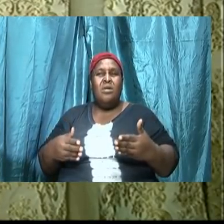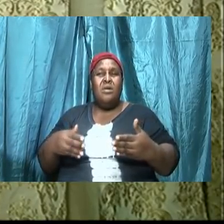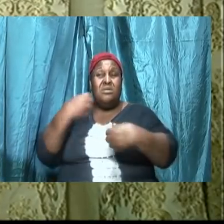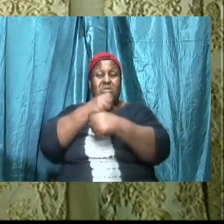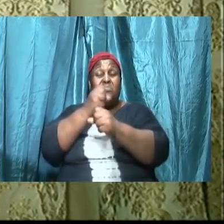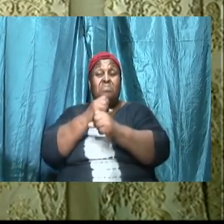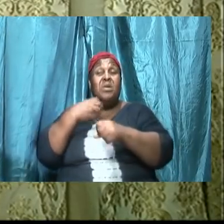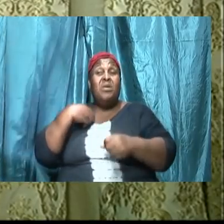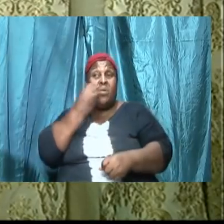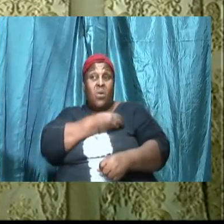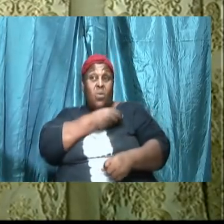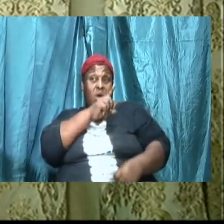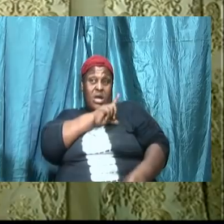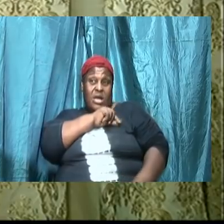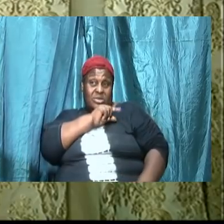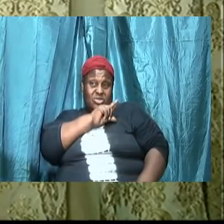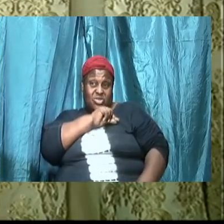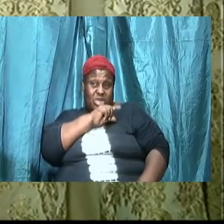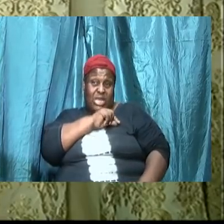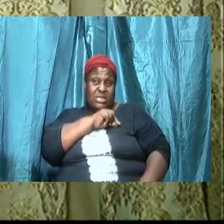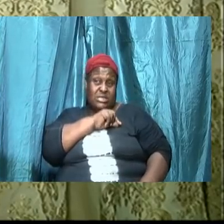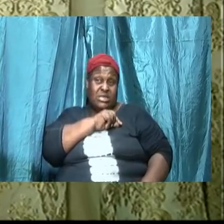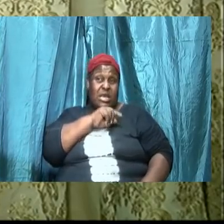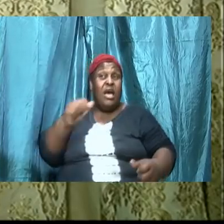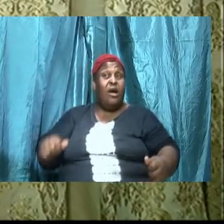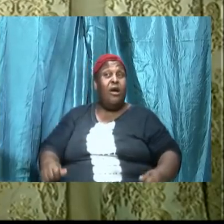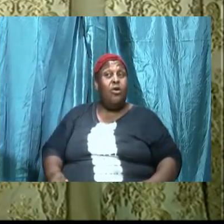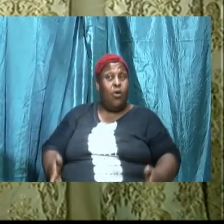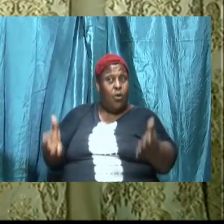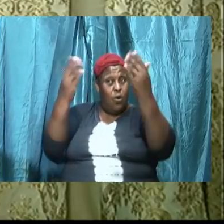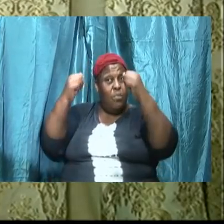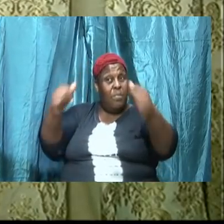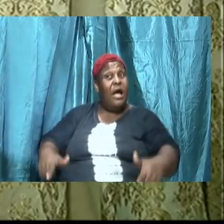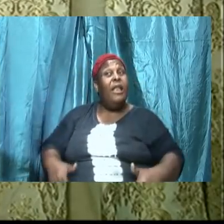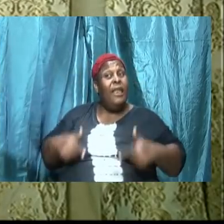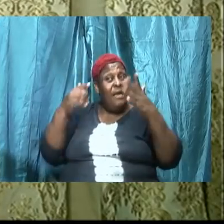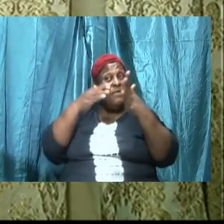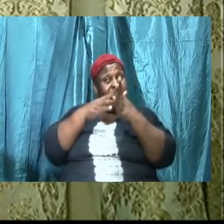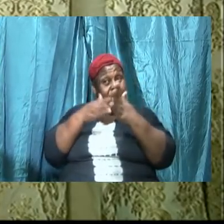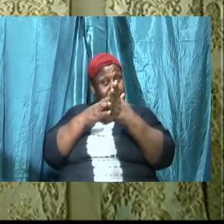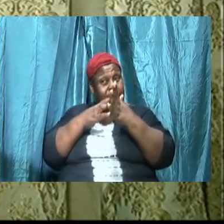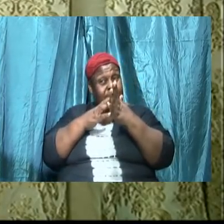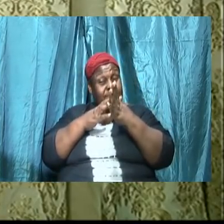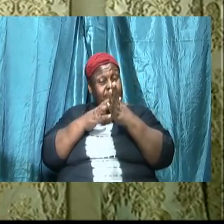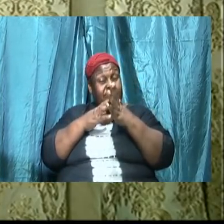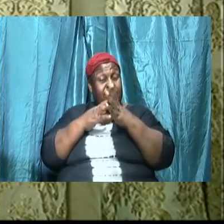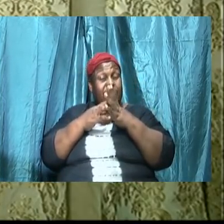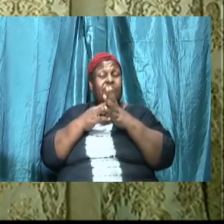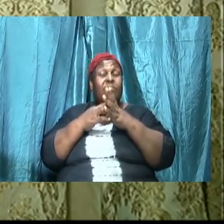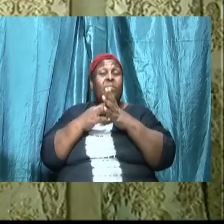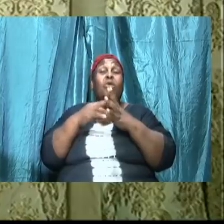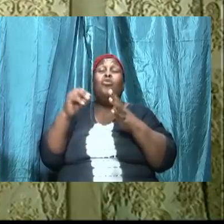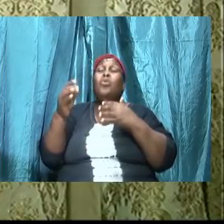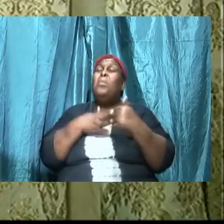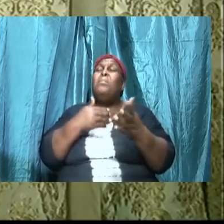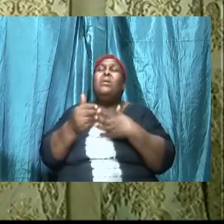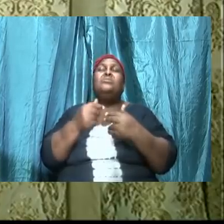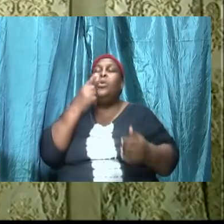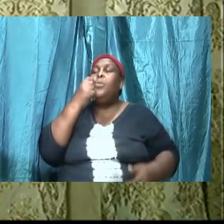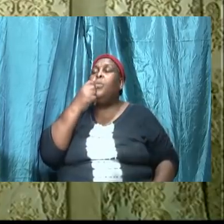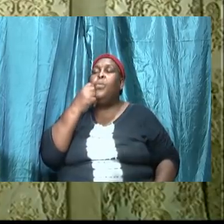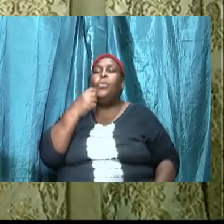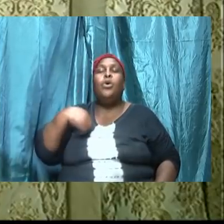I am here to touch our minds and to tell you that you know it doesn't matter who you are